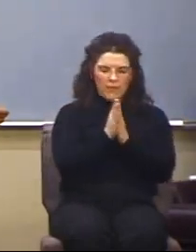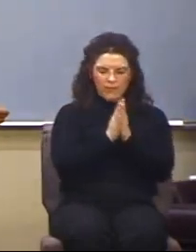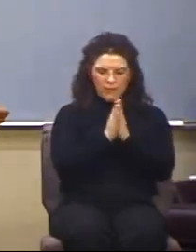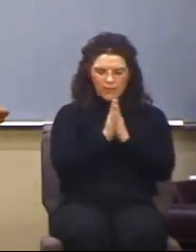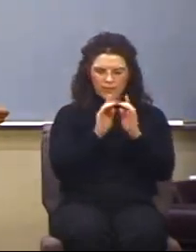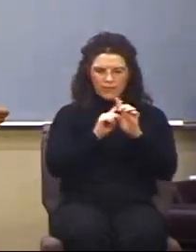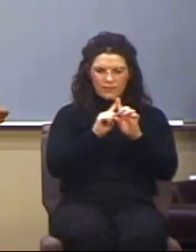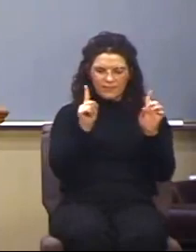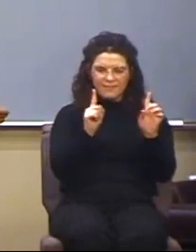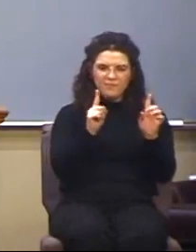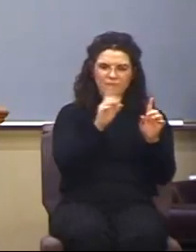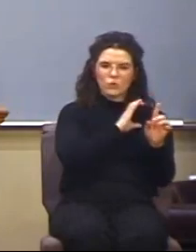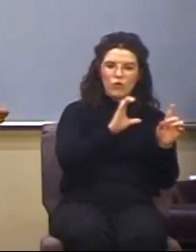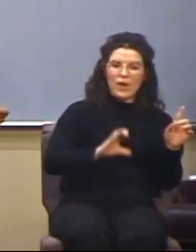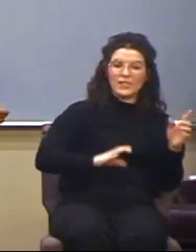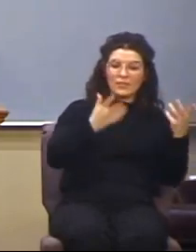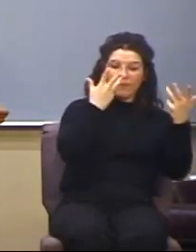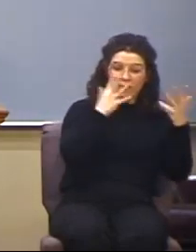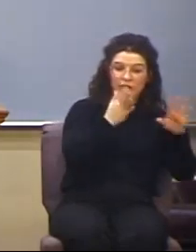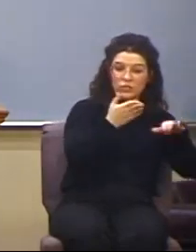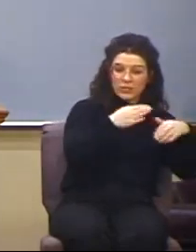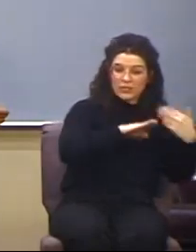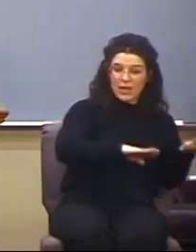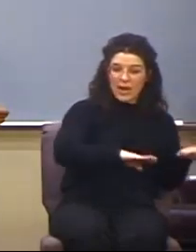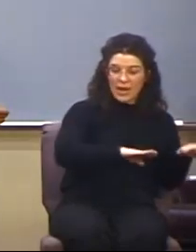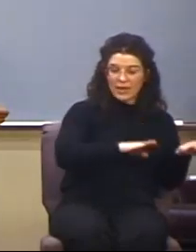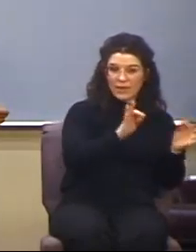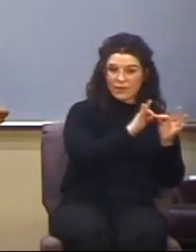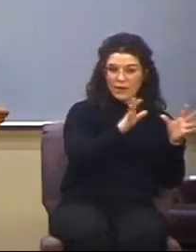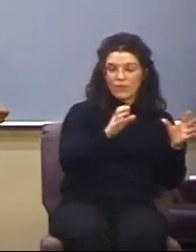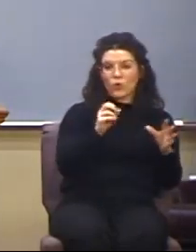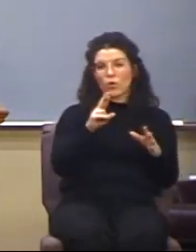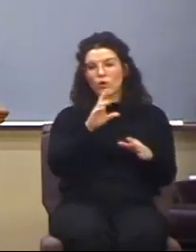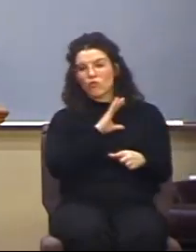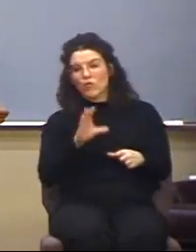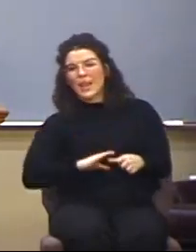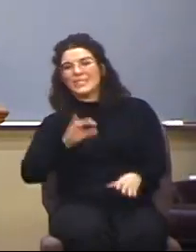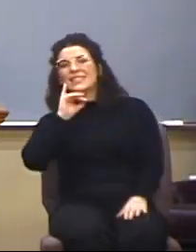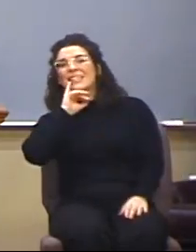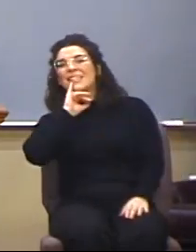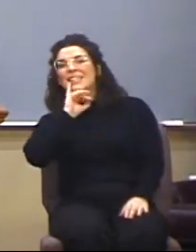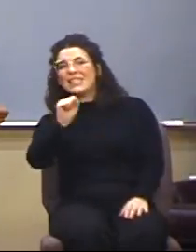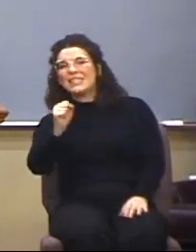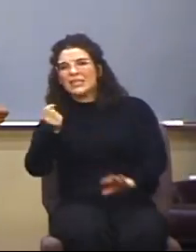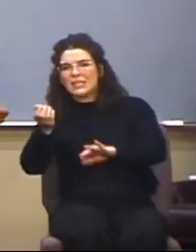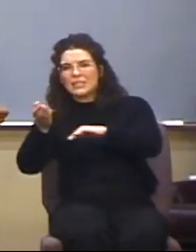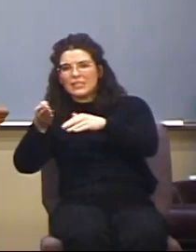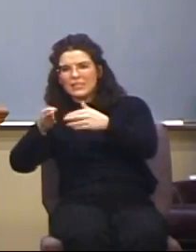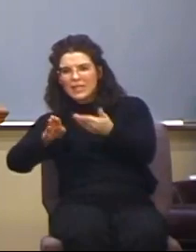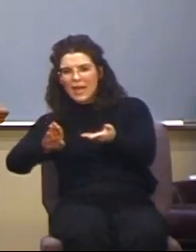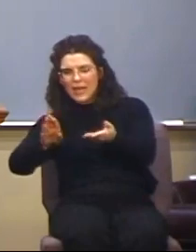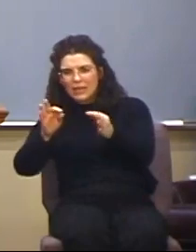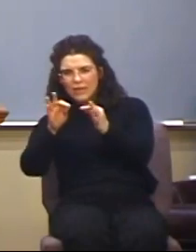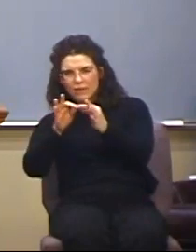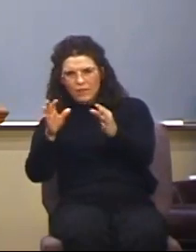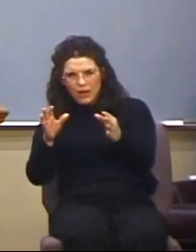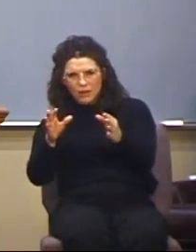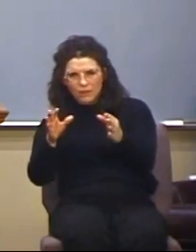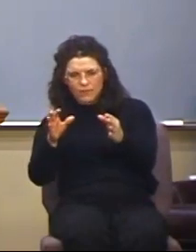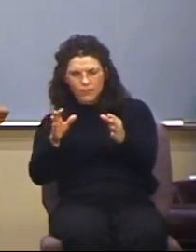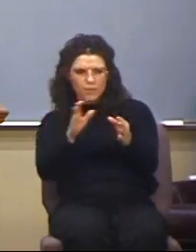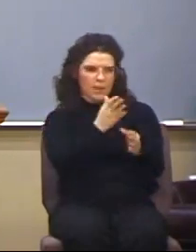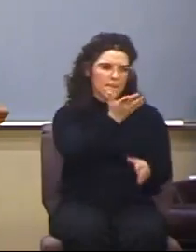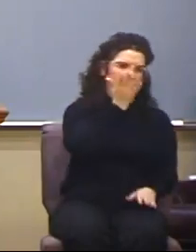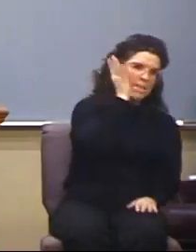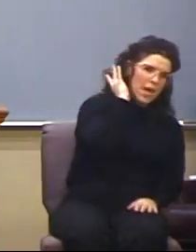in vain or Christ is dead in vain? Paul's, he's referring